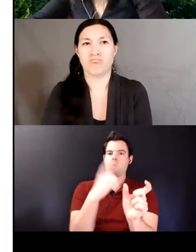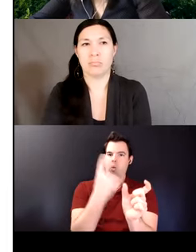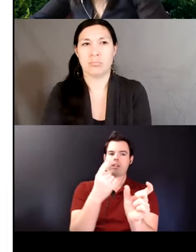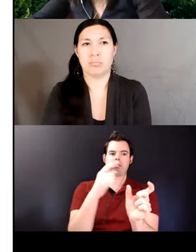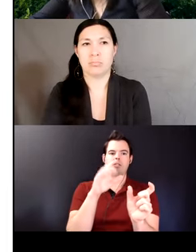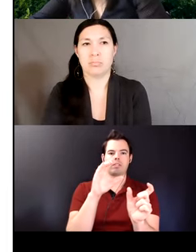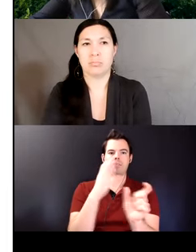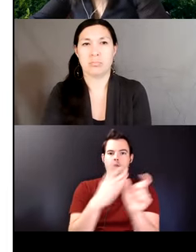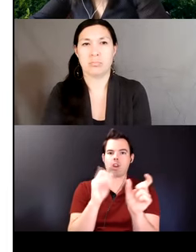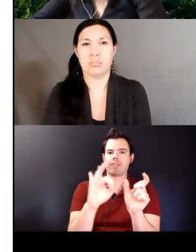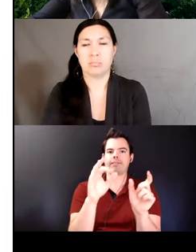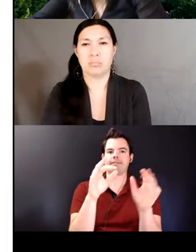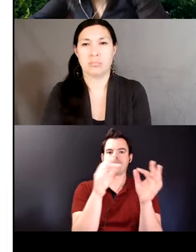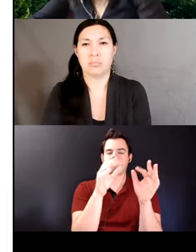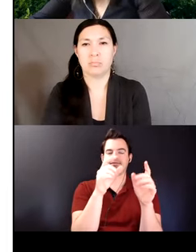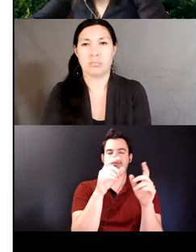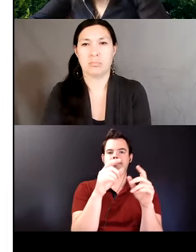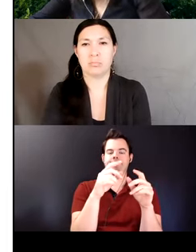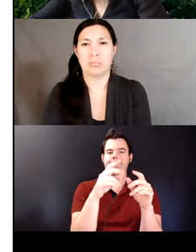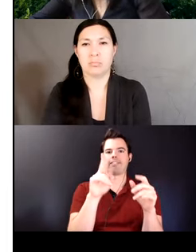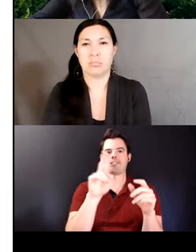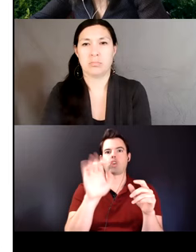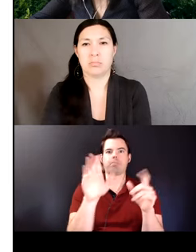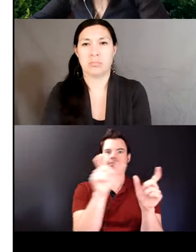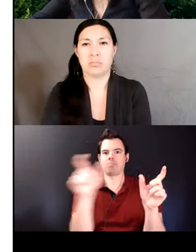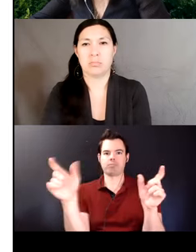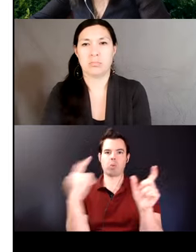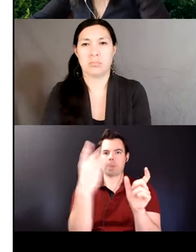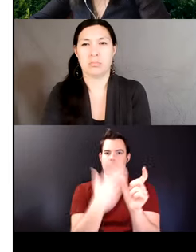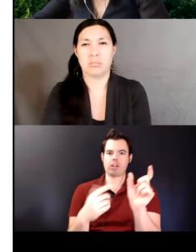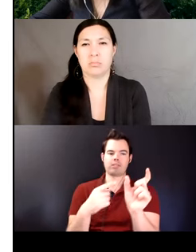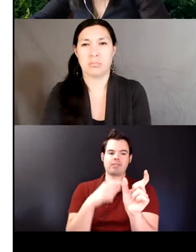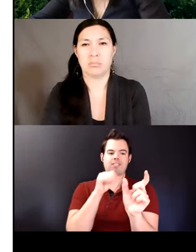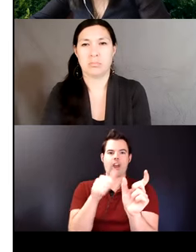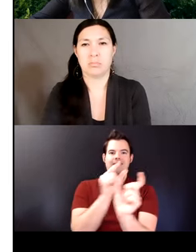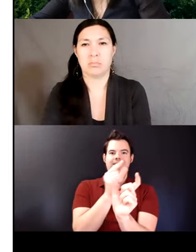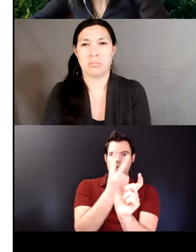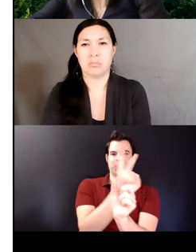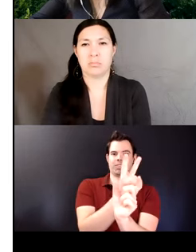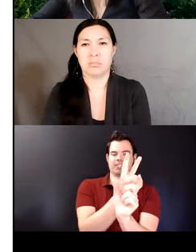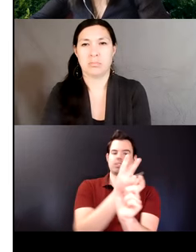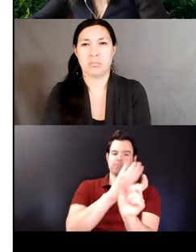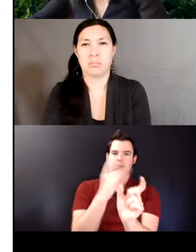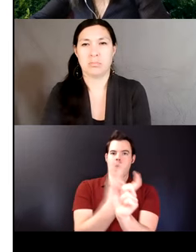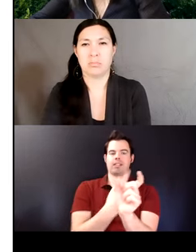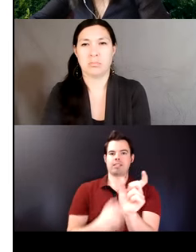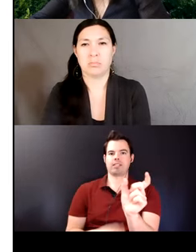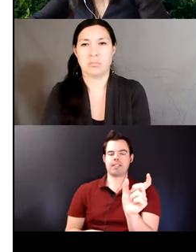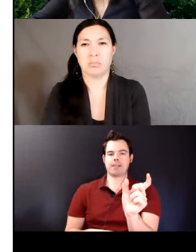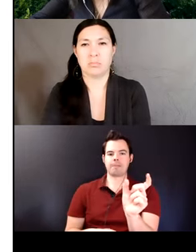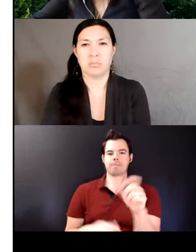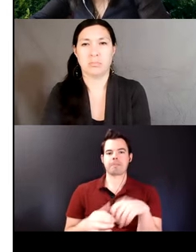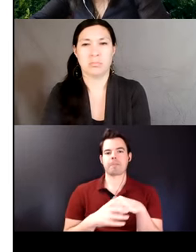not three separate constituents as in b for this study I looked a 16 hour